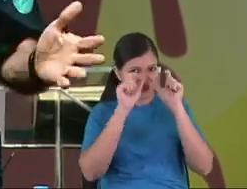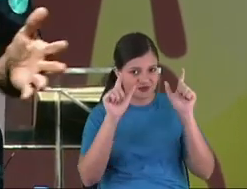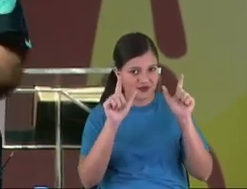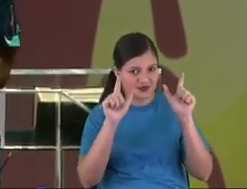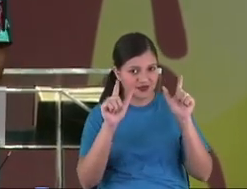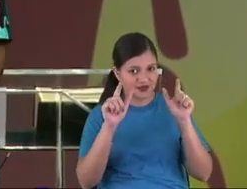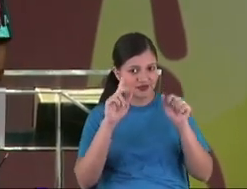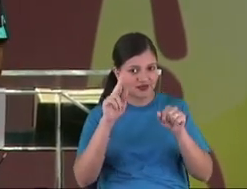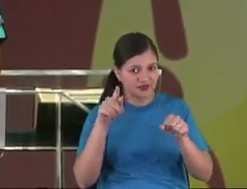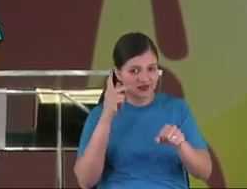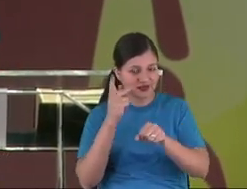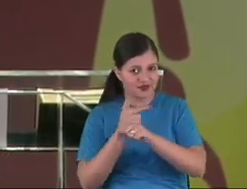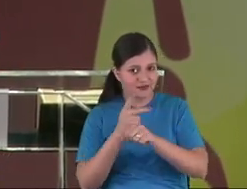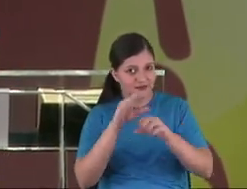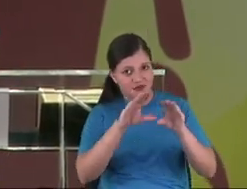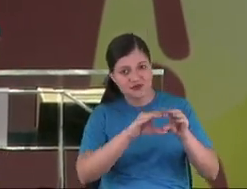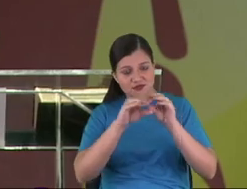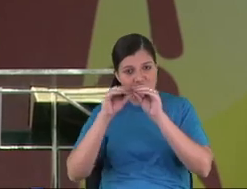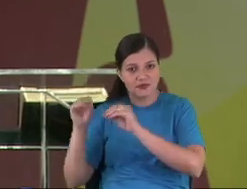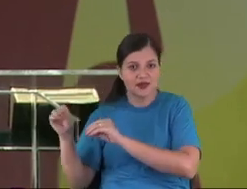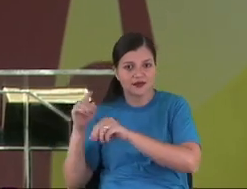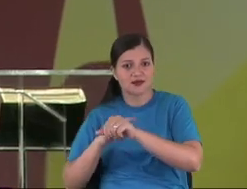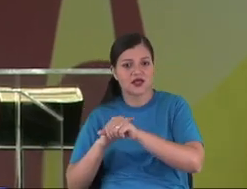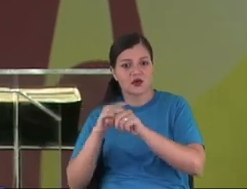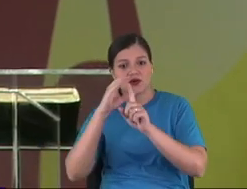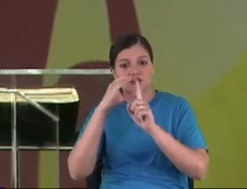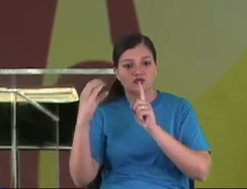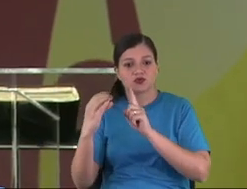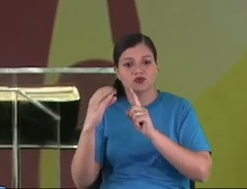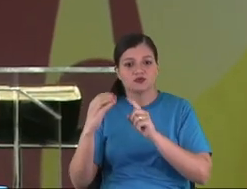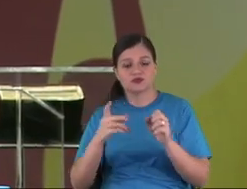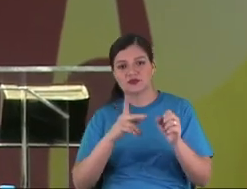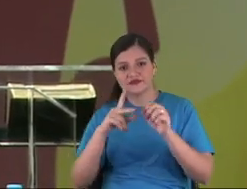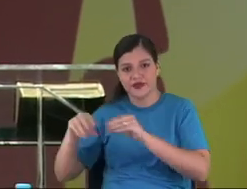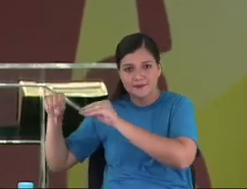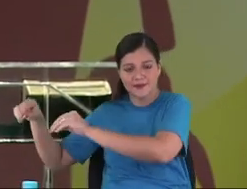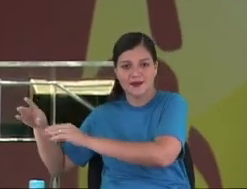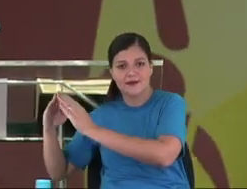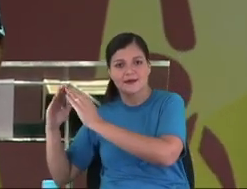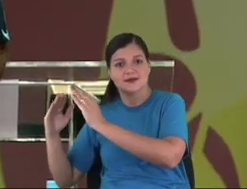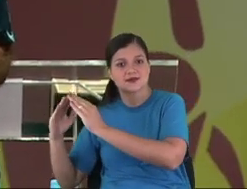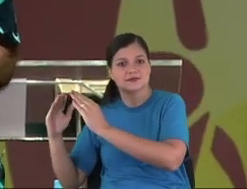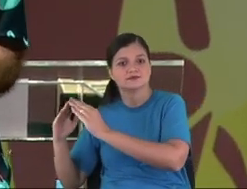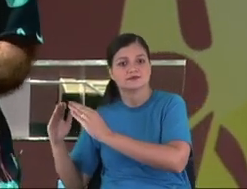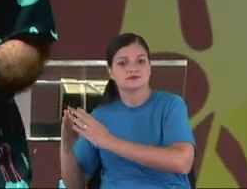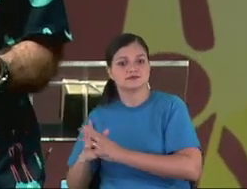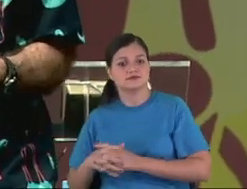He brought her in the middle day, midday, to bring her home.